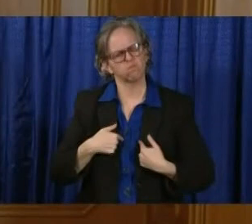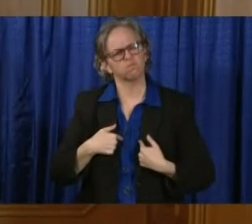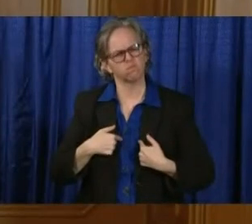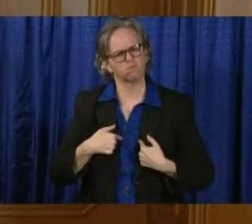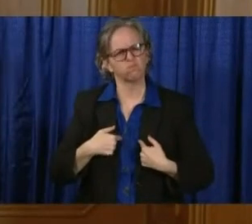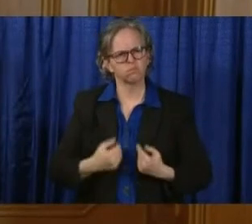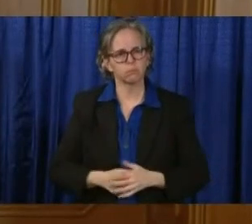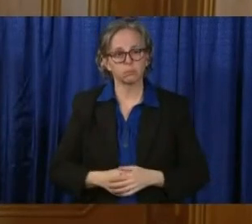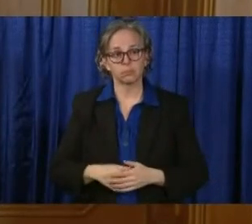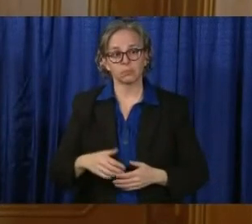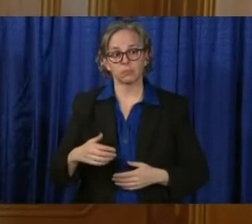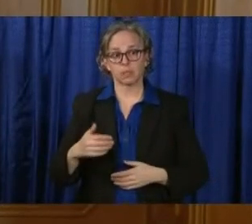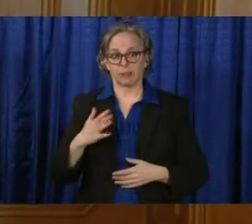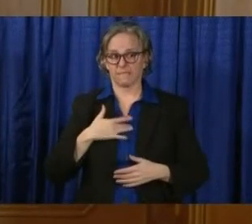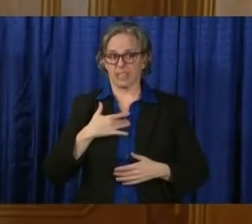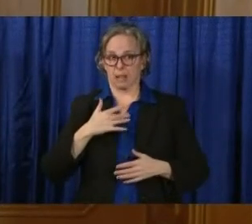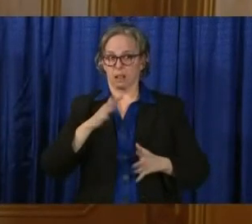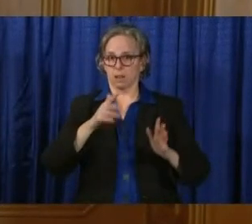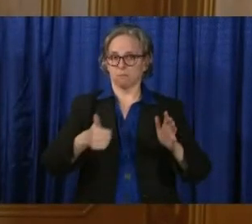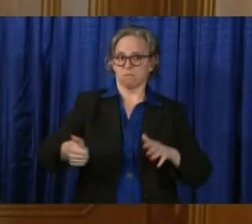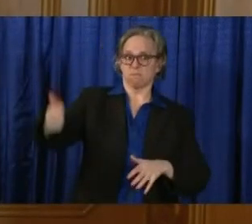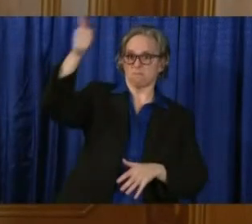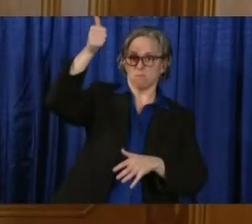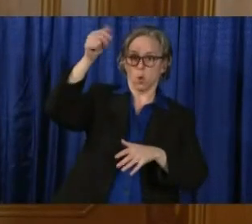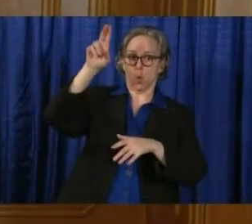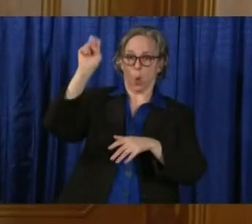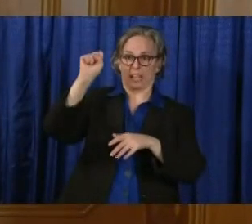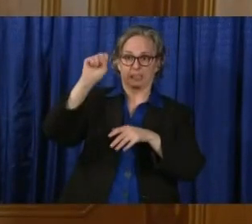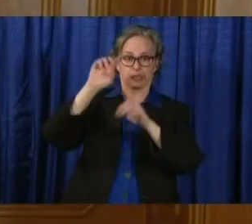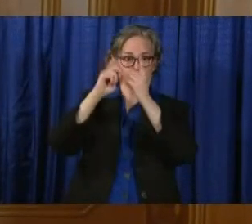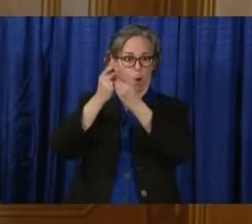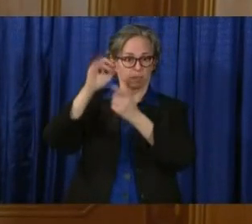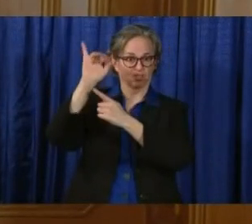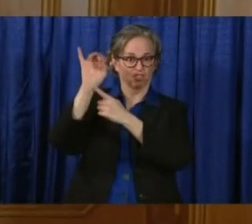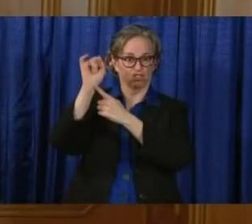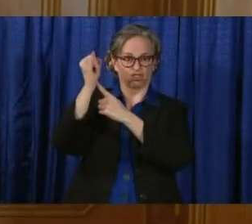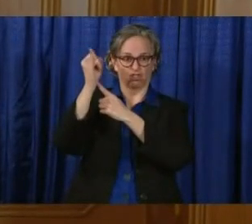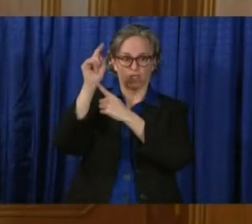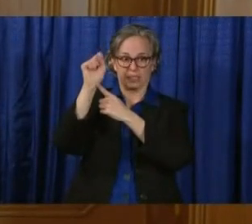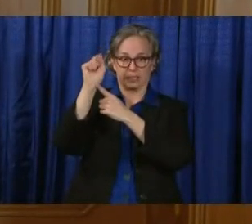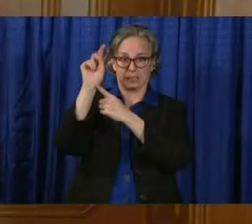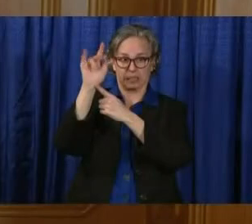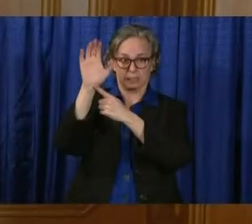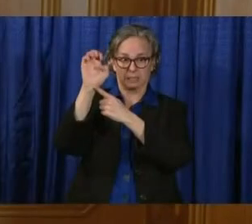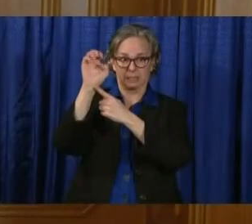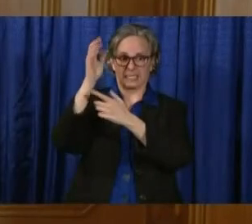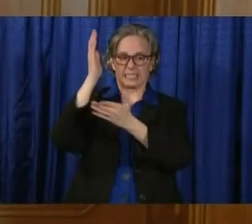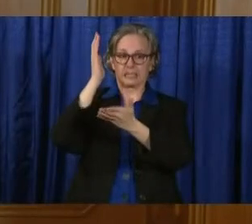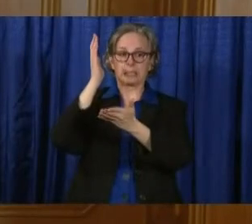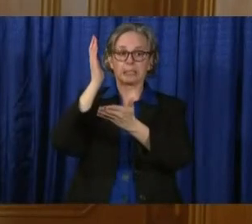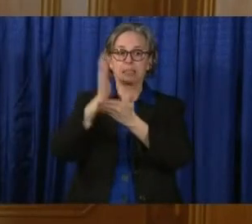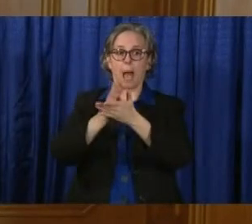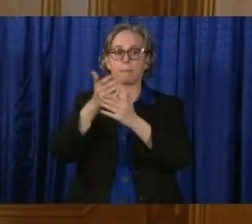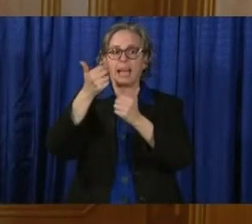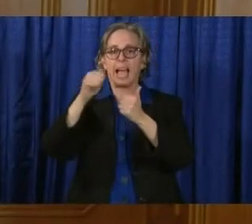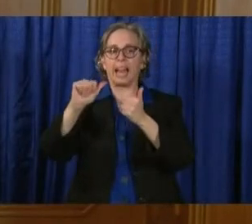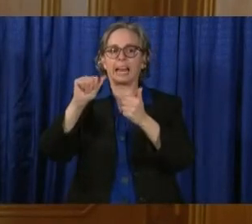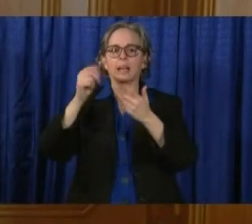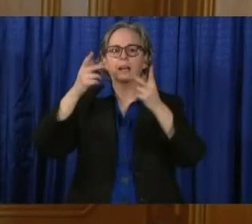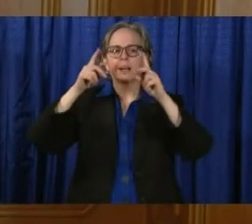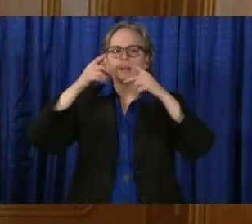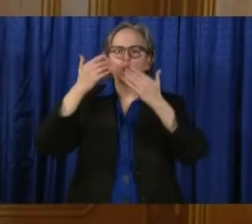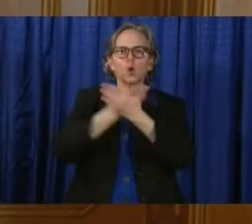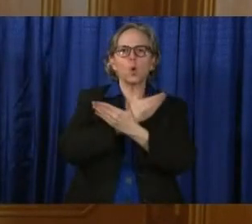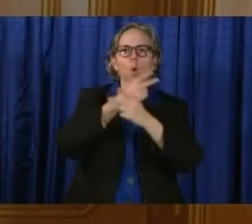Bureau of Prisons should stop any intake going into that prison for any reason. And I